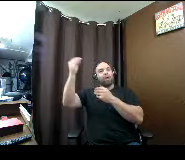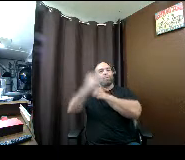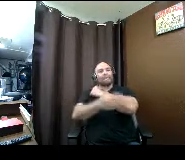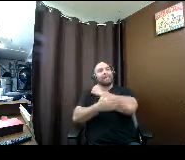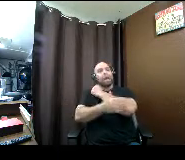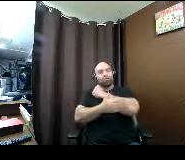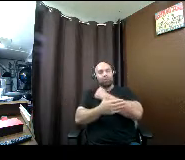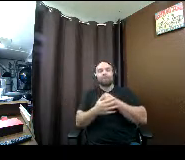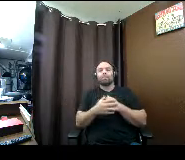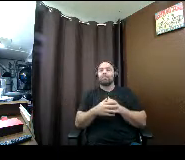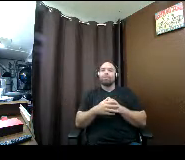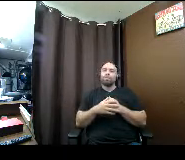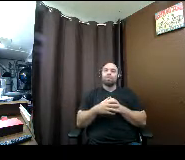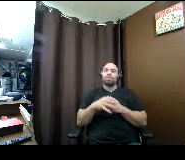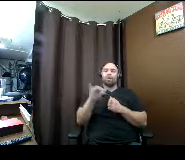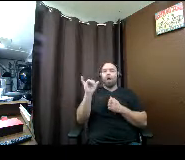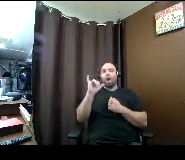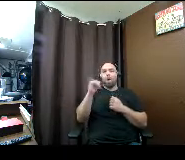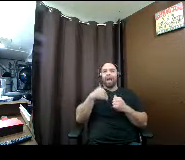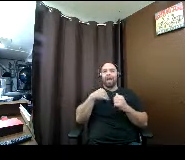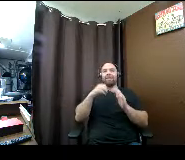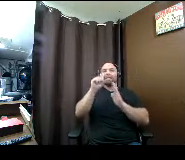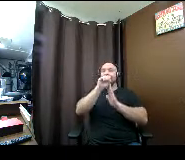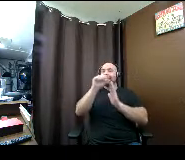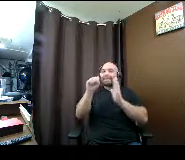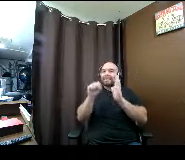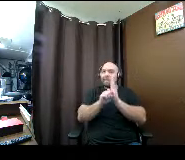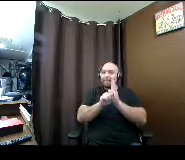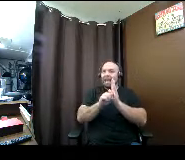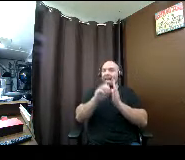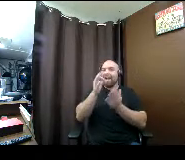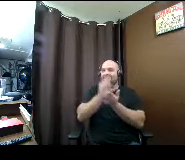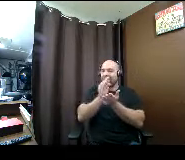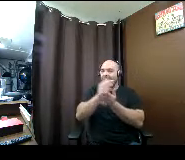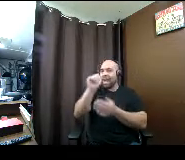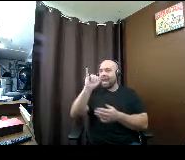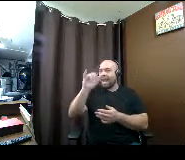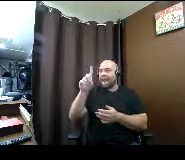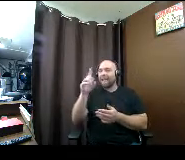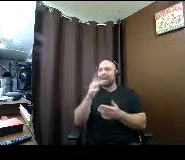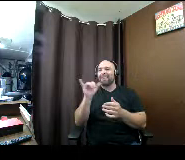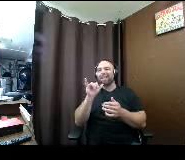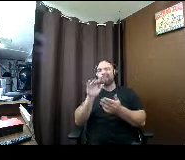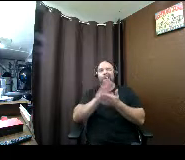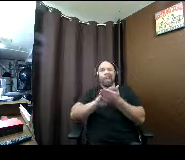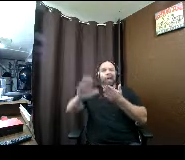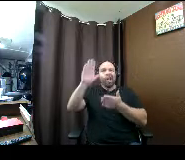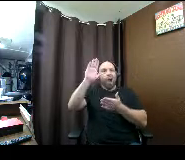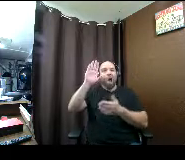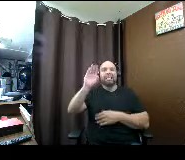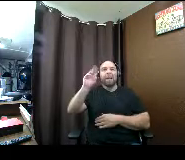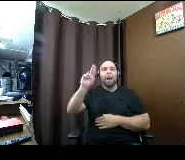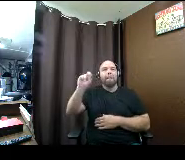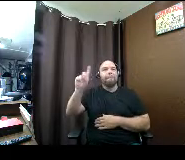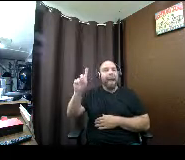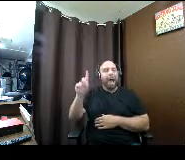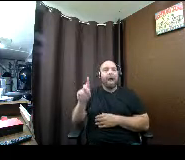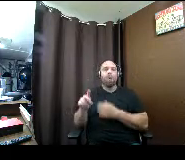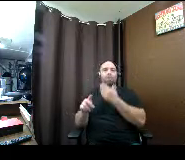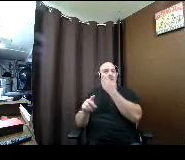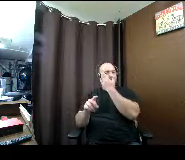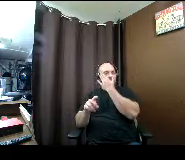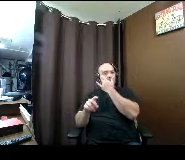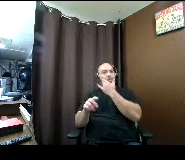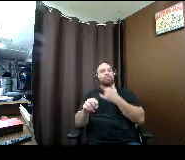um there is state uh sources of financial aid these are things like college bound uh also